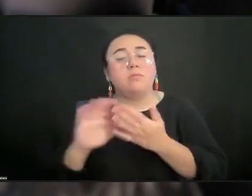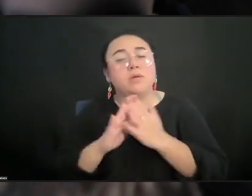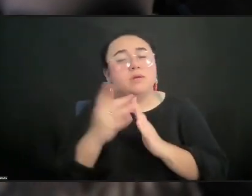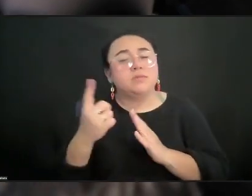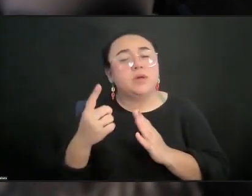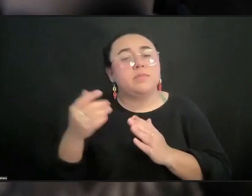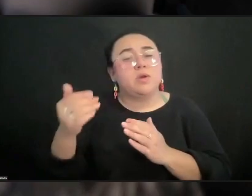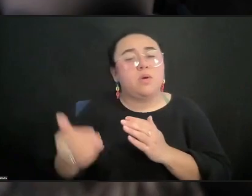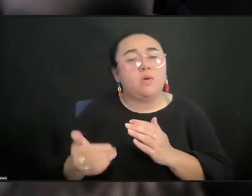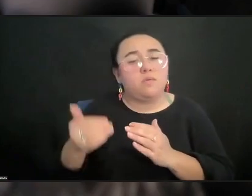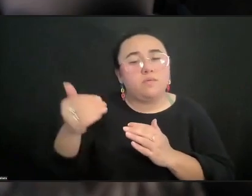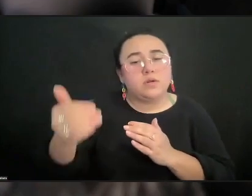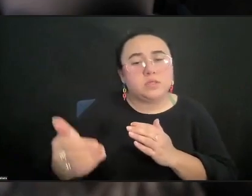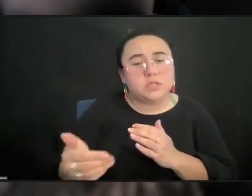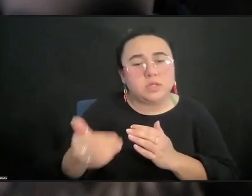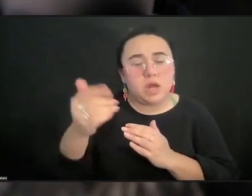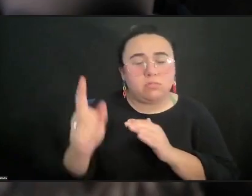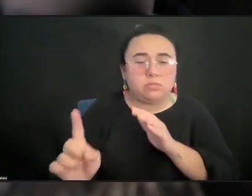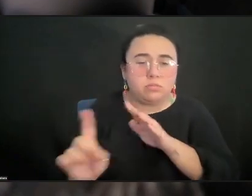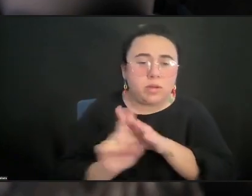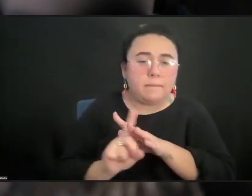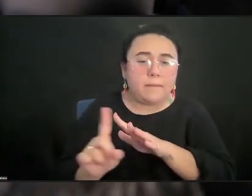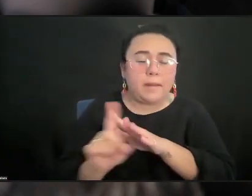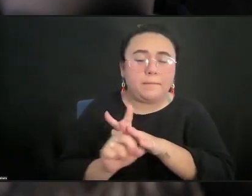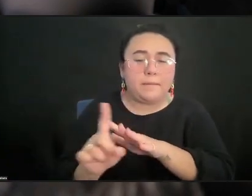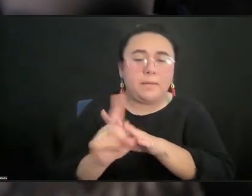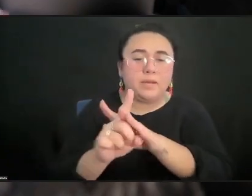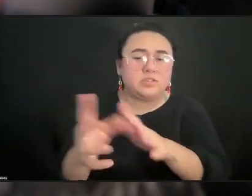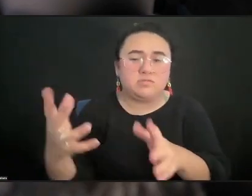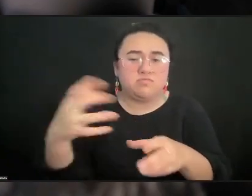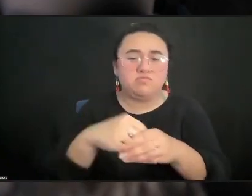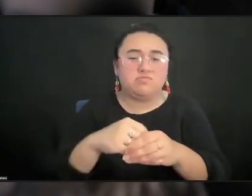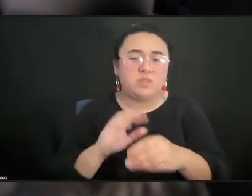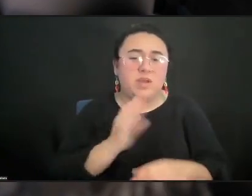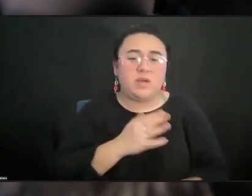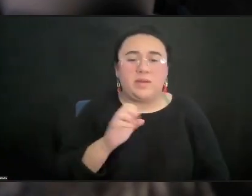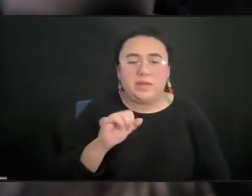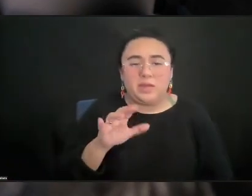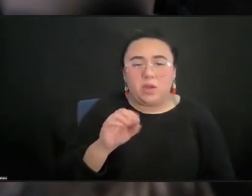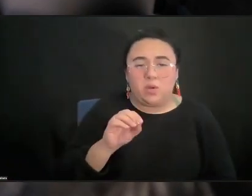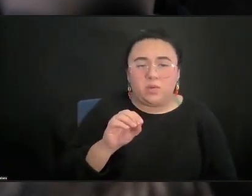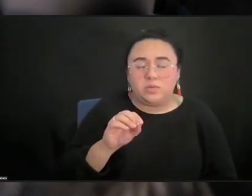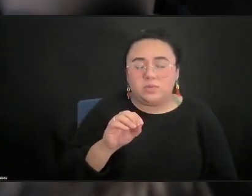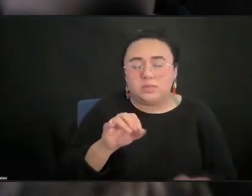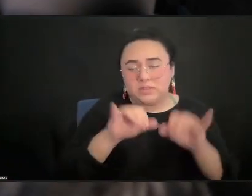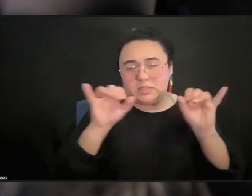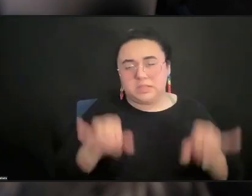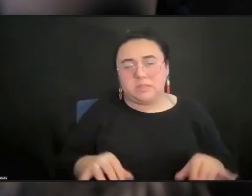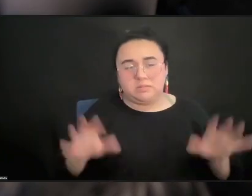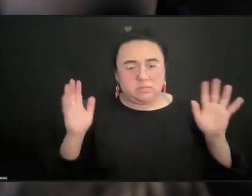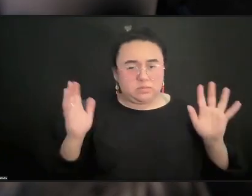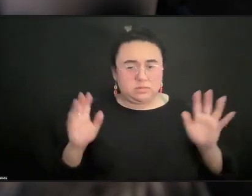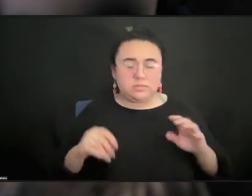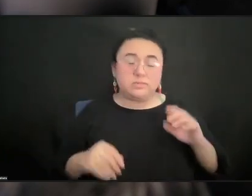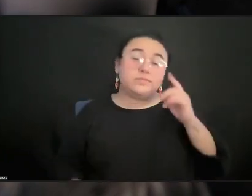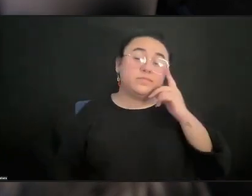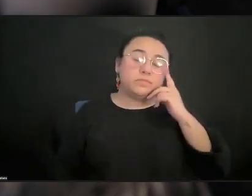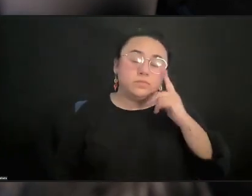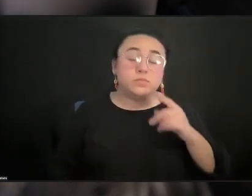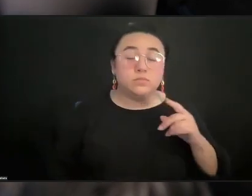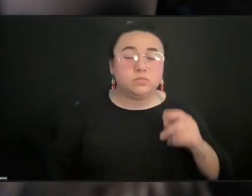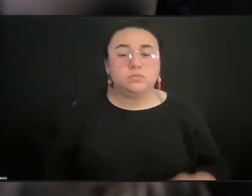time that is part of the ecosystem. The other thing I just really want to acknowledge is the